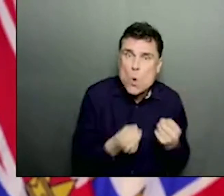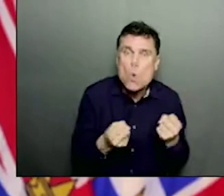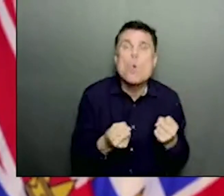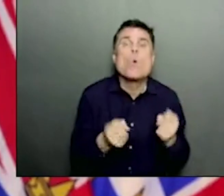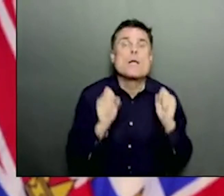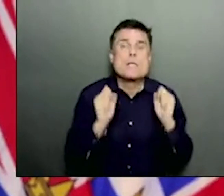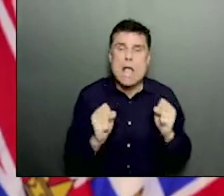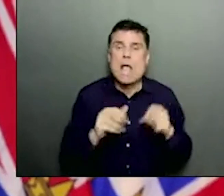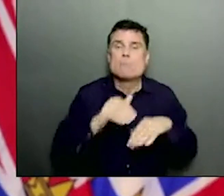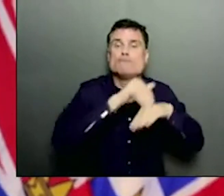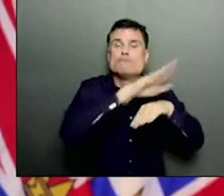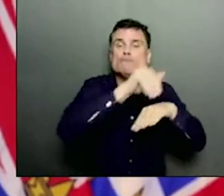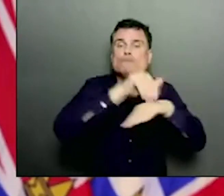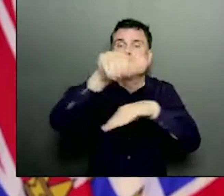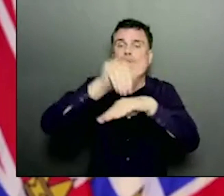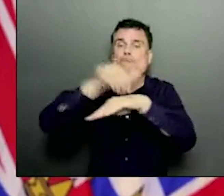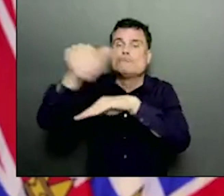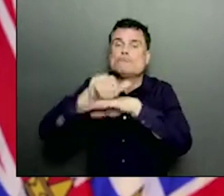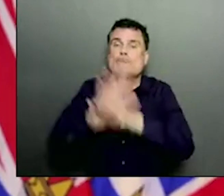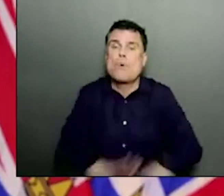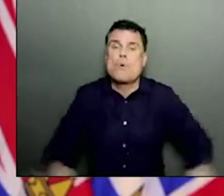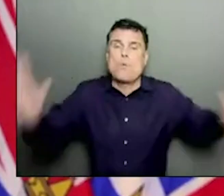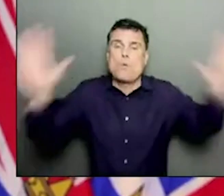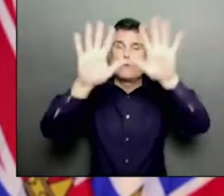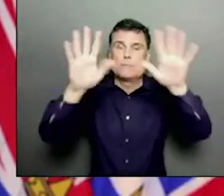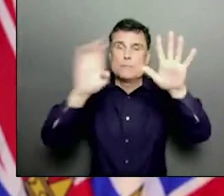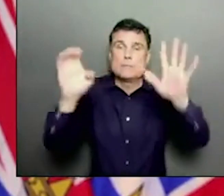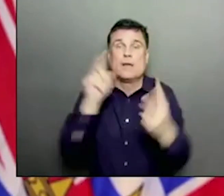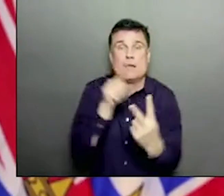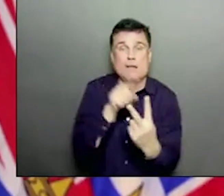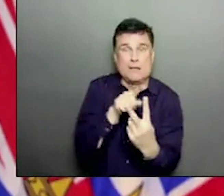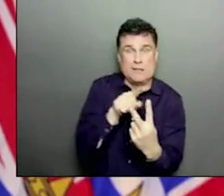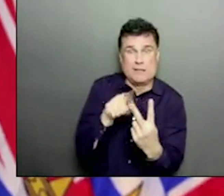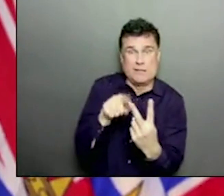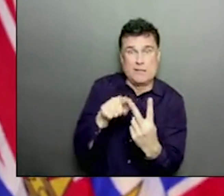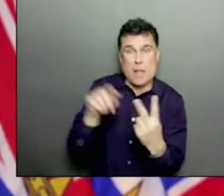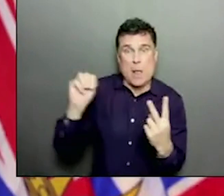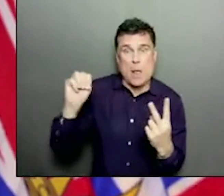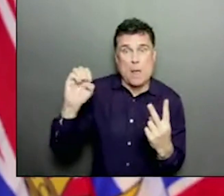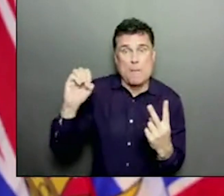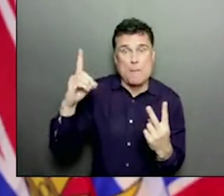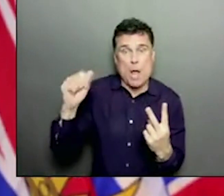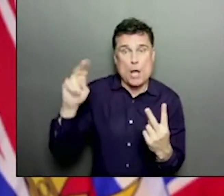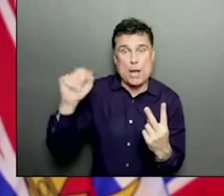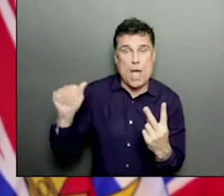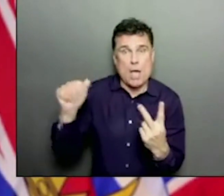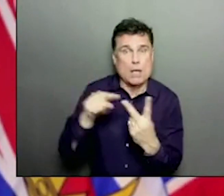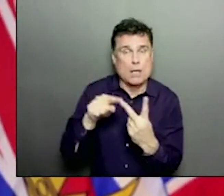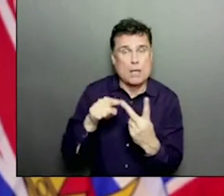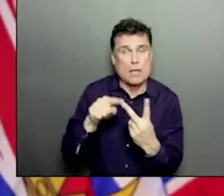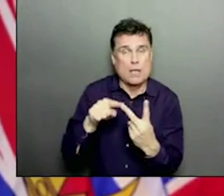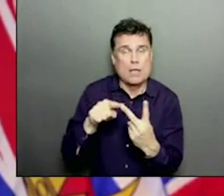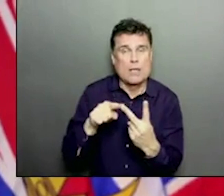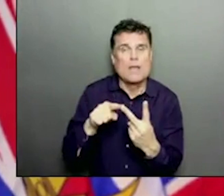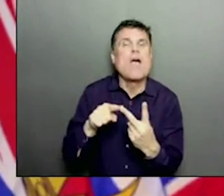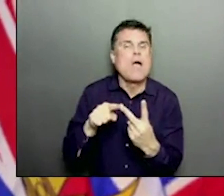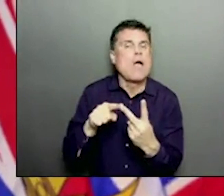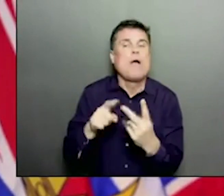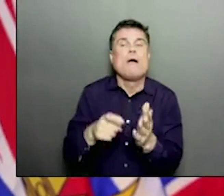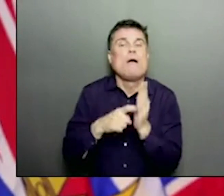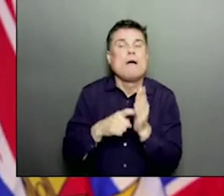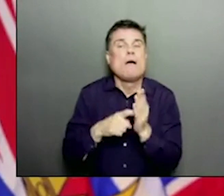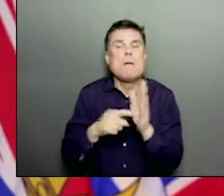-low temperature freezer. So we do have more, minus 20 freezers around the province. But we can also store it for a longer period of time at fridge